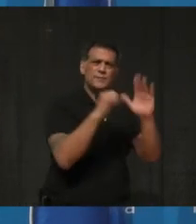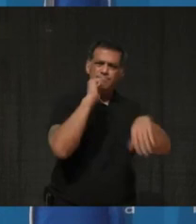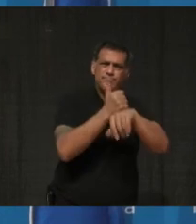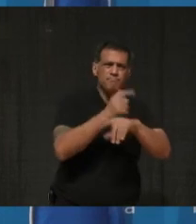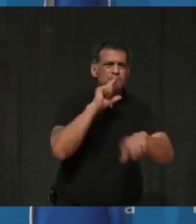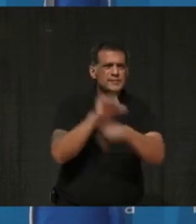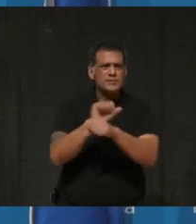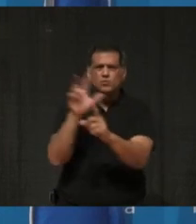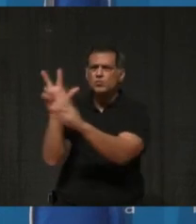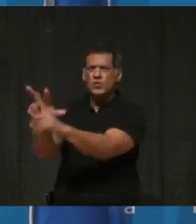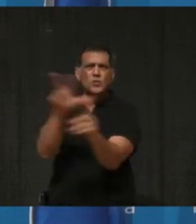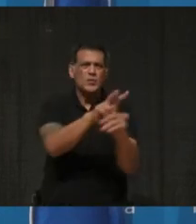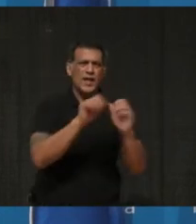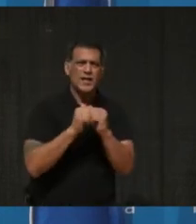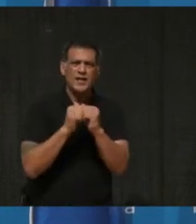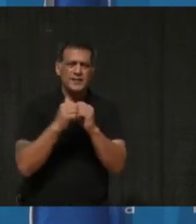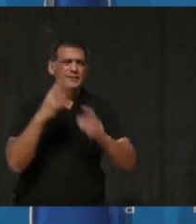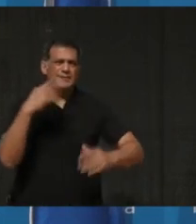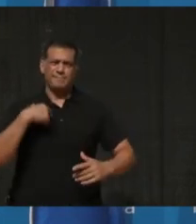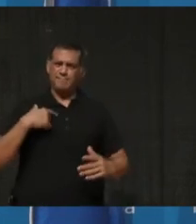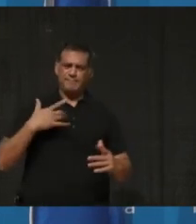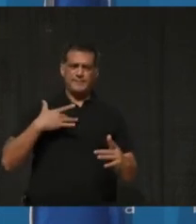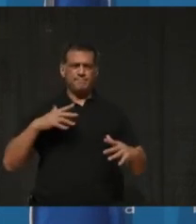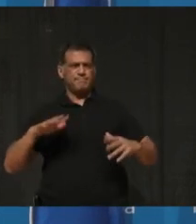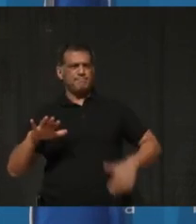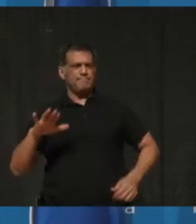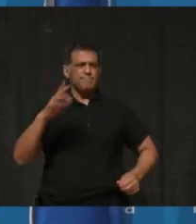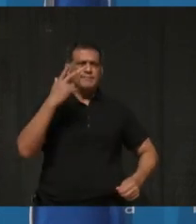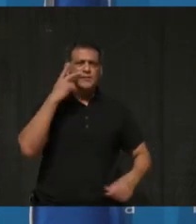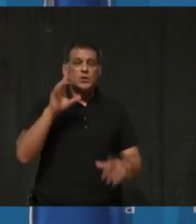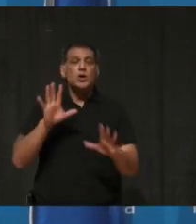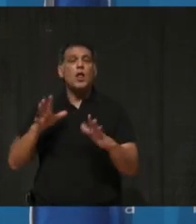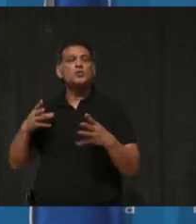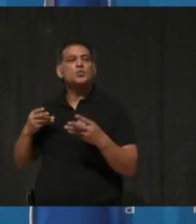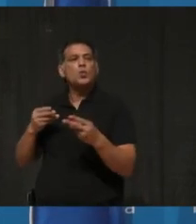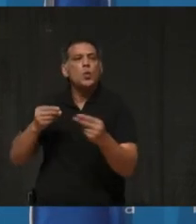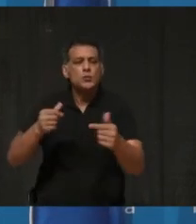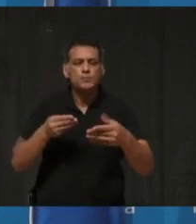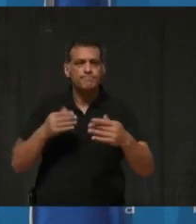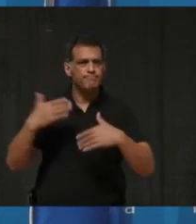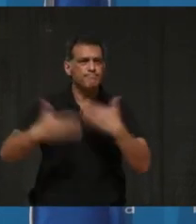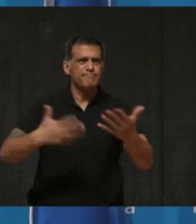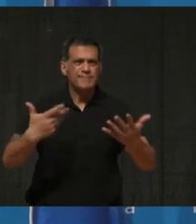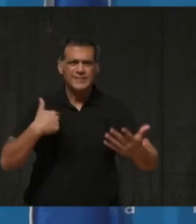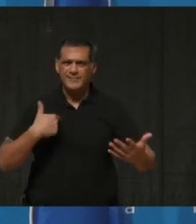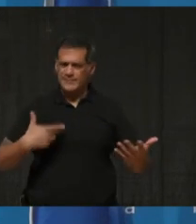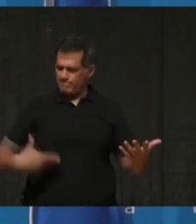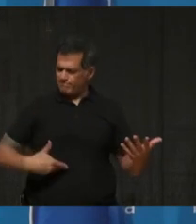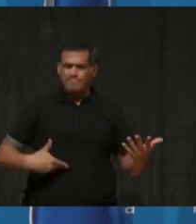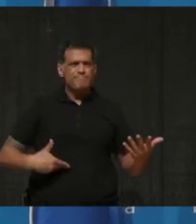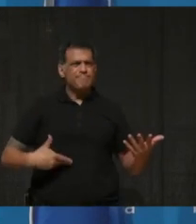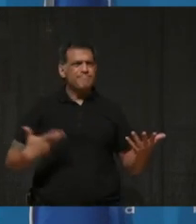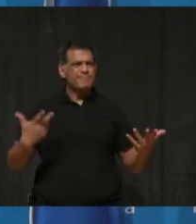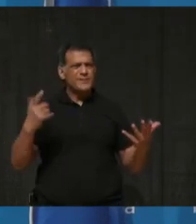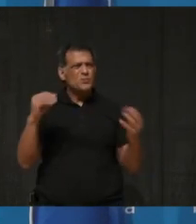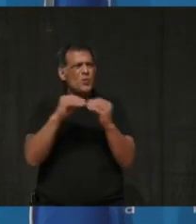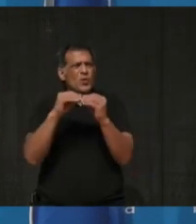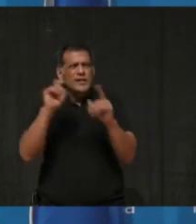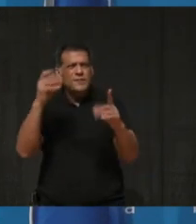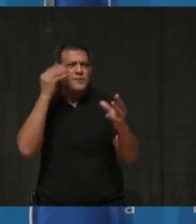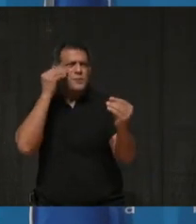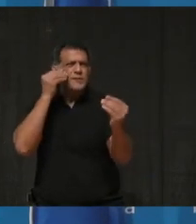It doesn't instill confidence that this will be a quick and efficient rollout. We need more concrete details from the province.